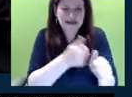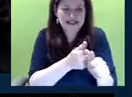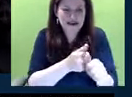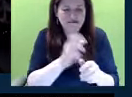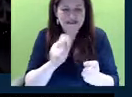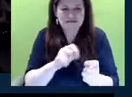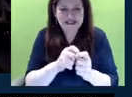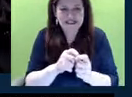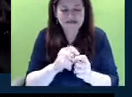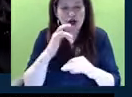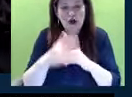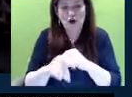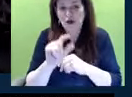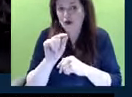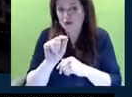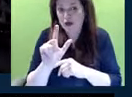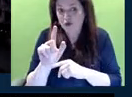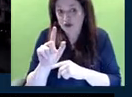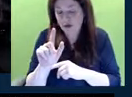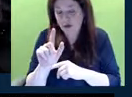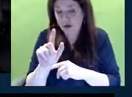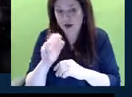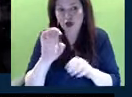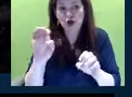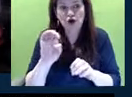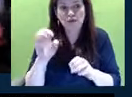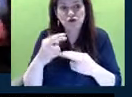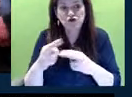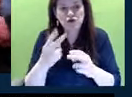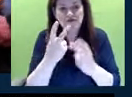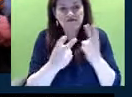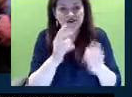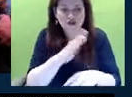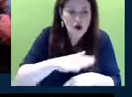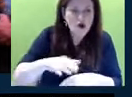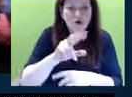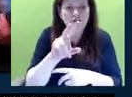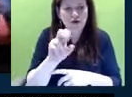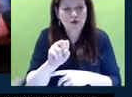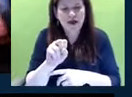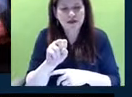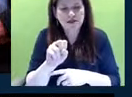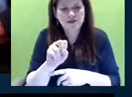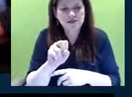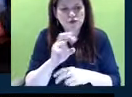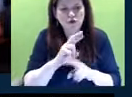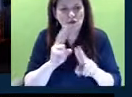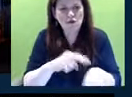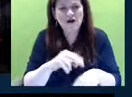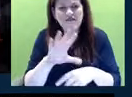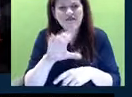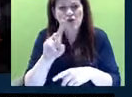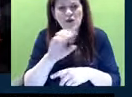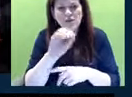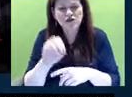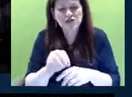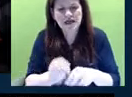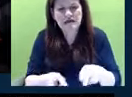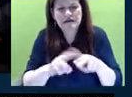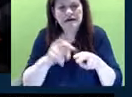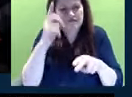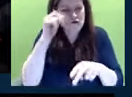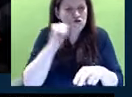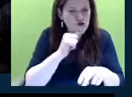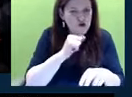fact that in early 2021, emergency room visits across the country were reporting a 51% increase for